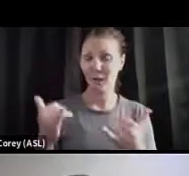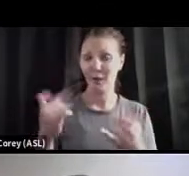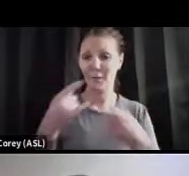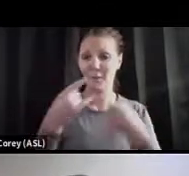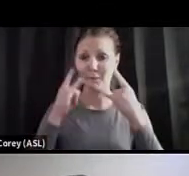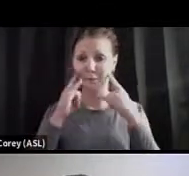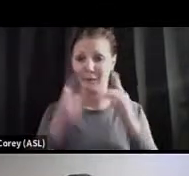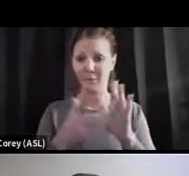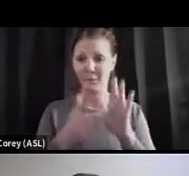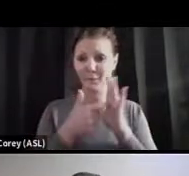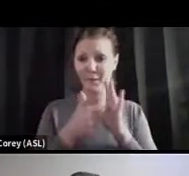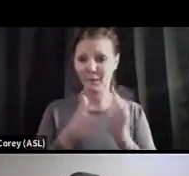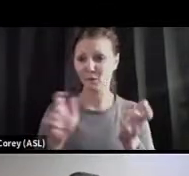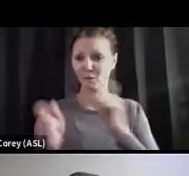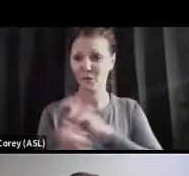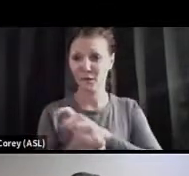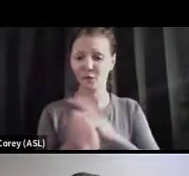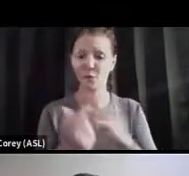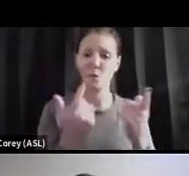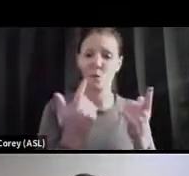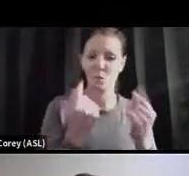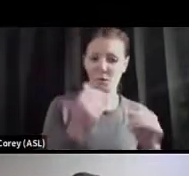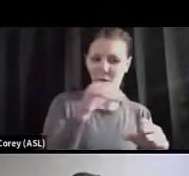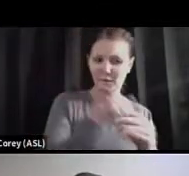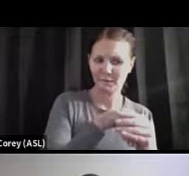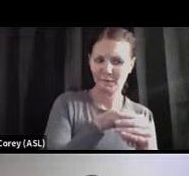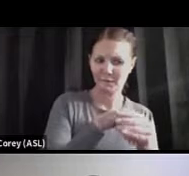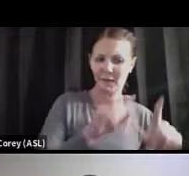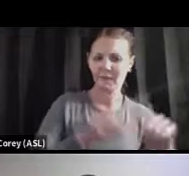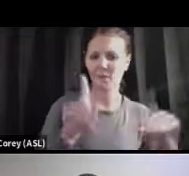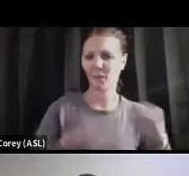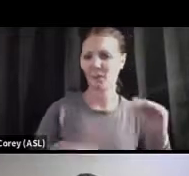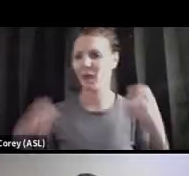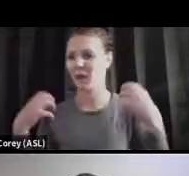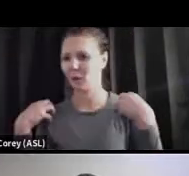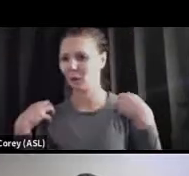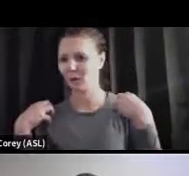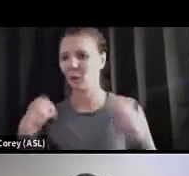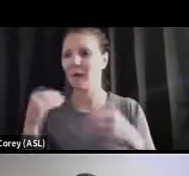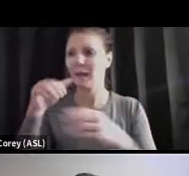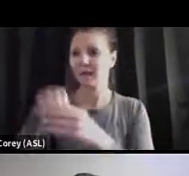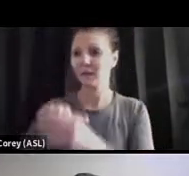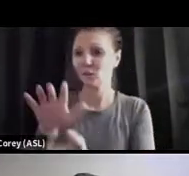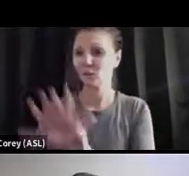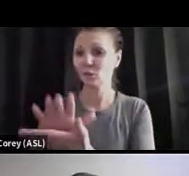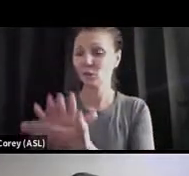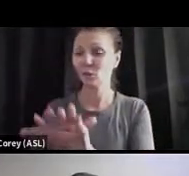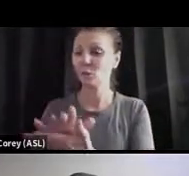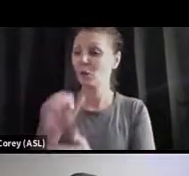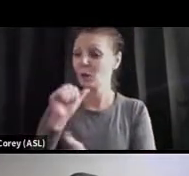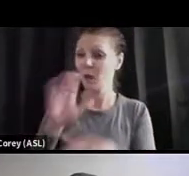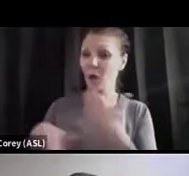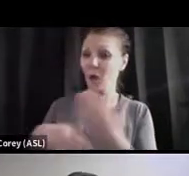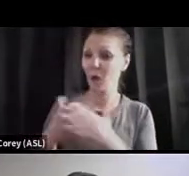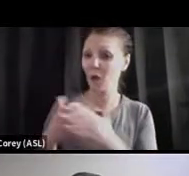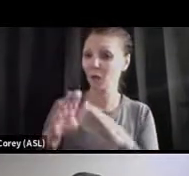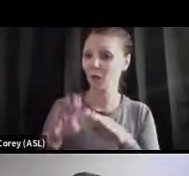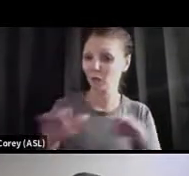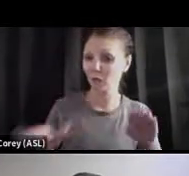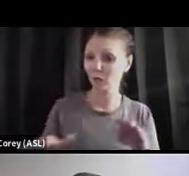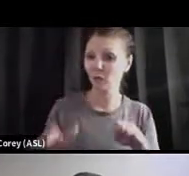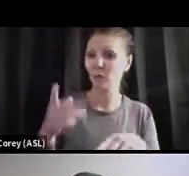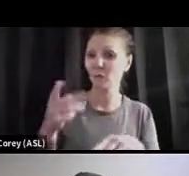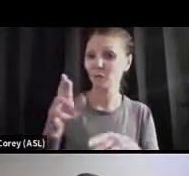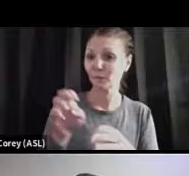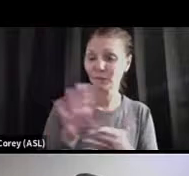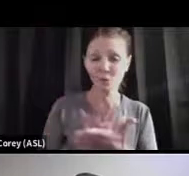Things that you do inside are different than the things that you do outside. Things that you do in schools where not all children, or preschools or daycare centers, where